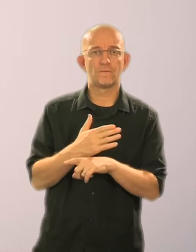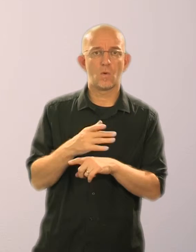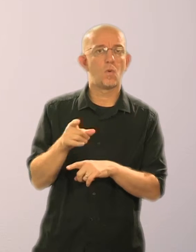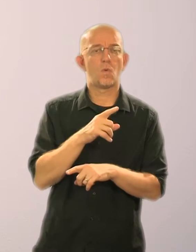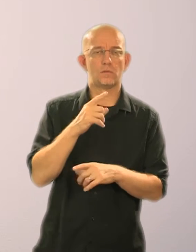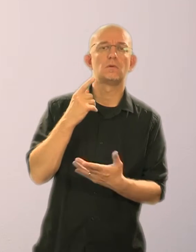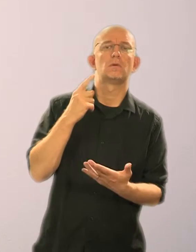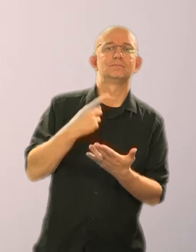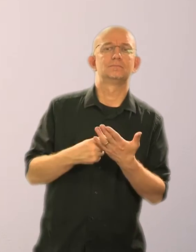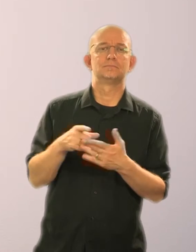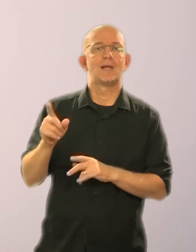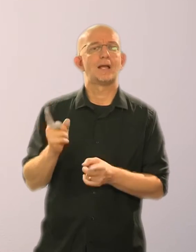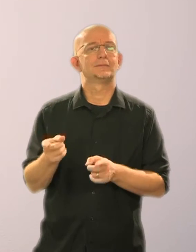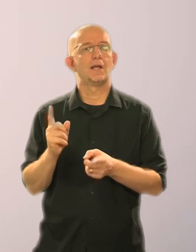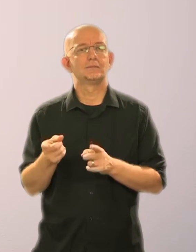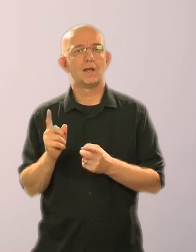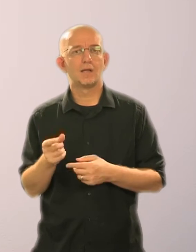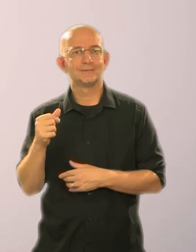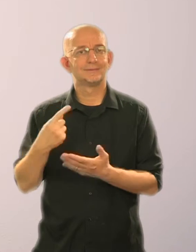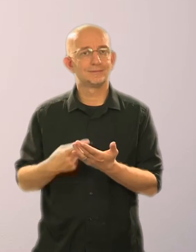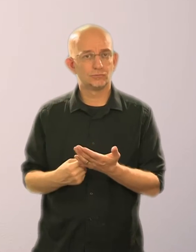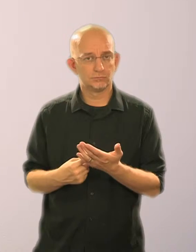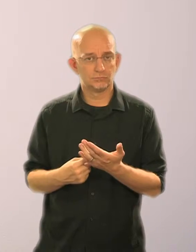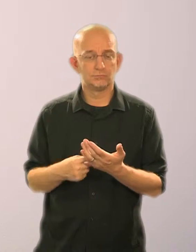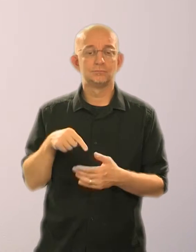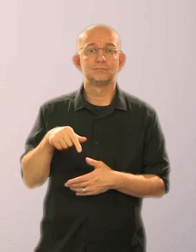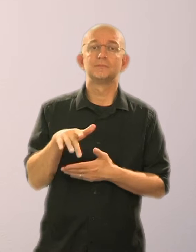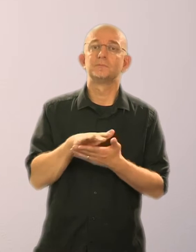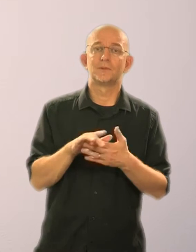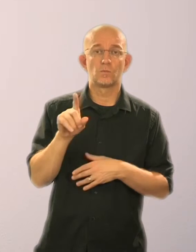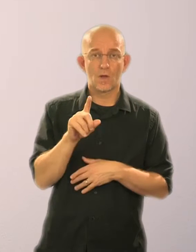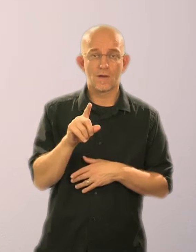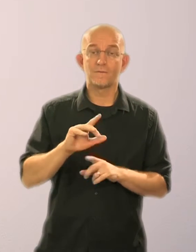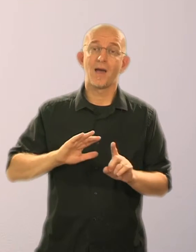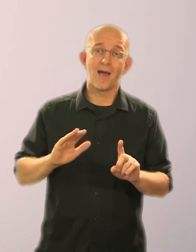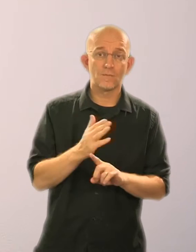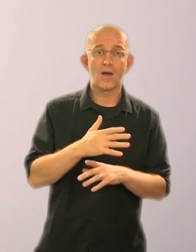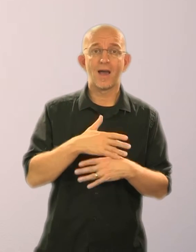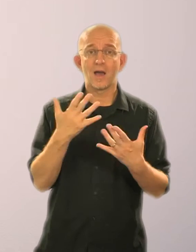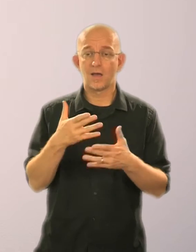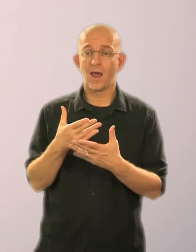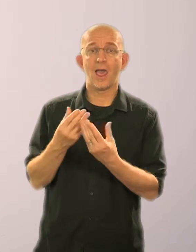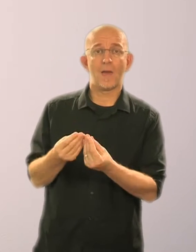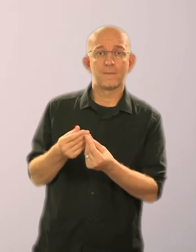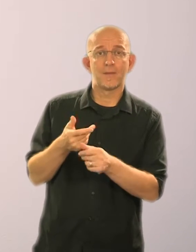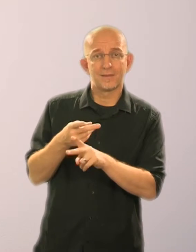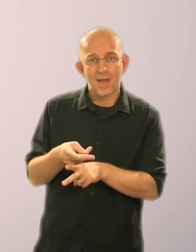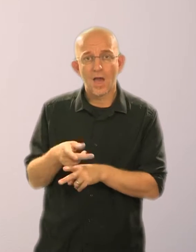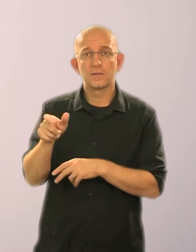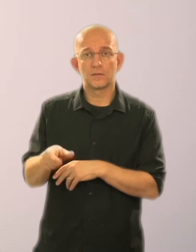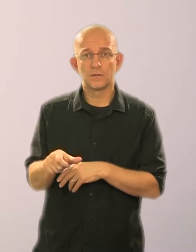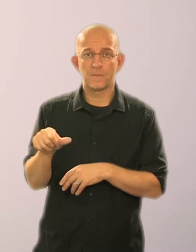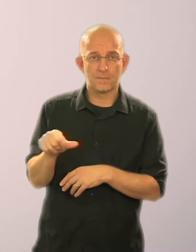own decision. This means that everyone helping to care for someone must make an effort to provide all the necessary